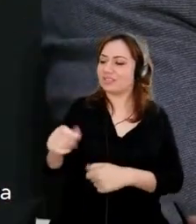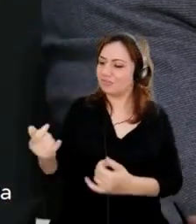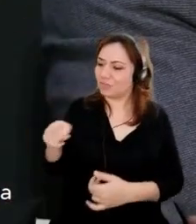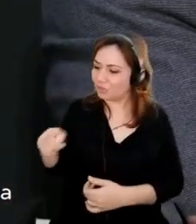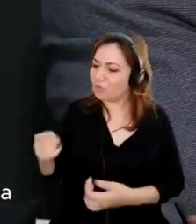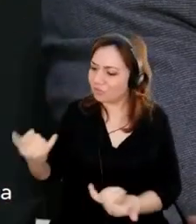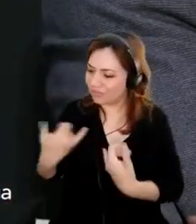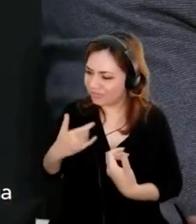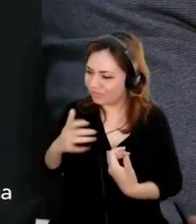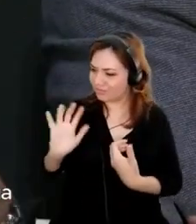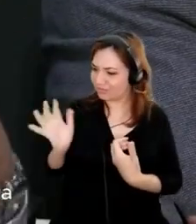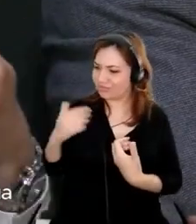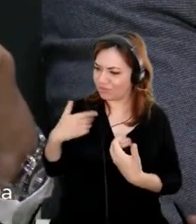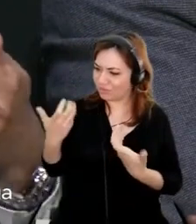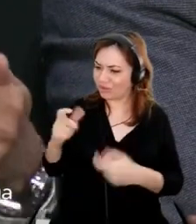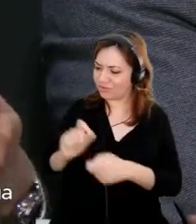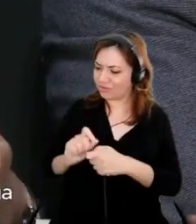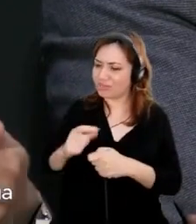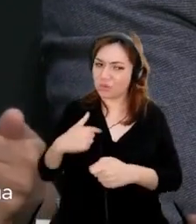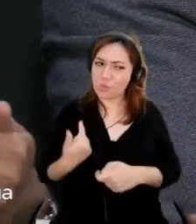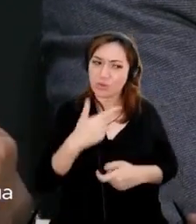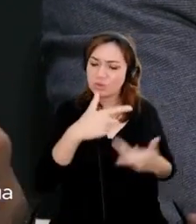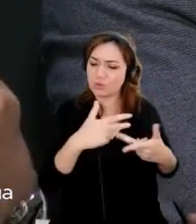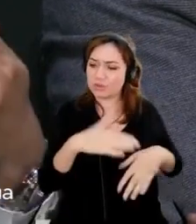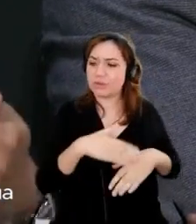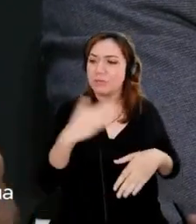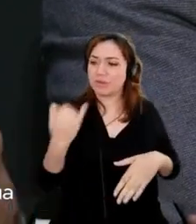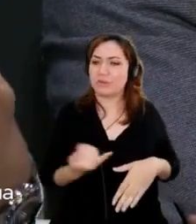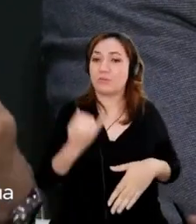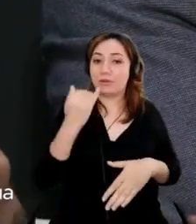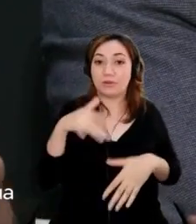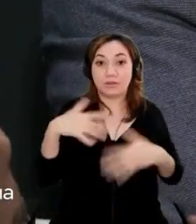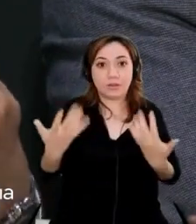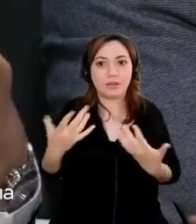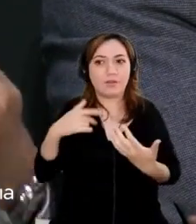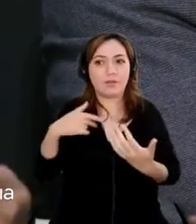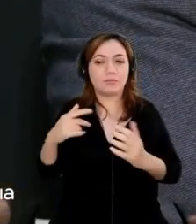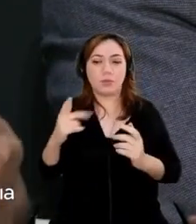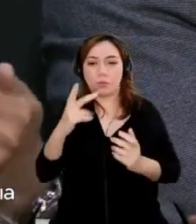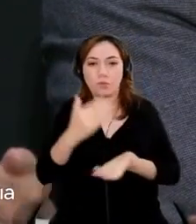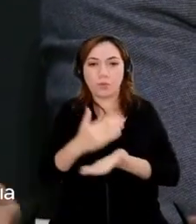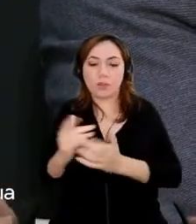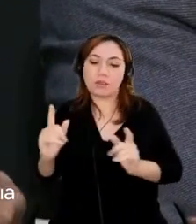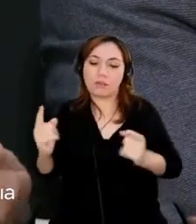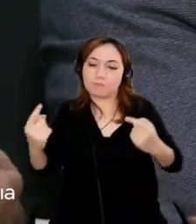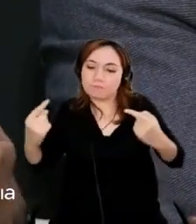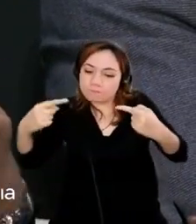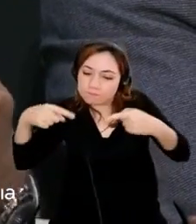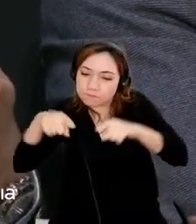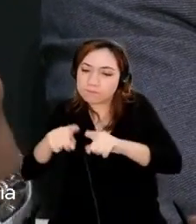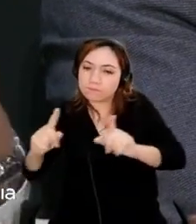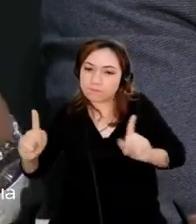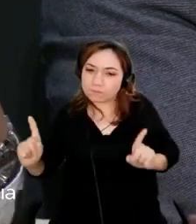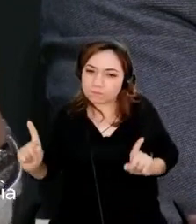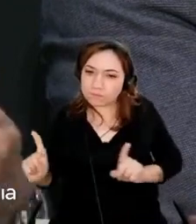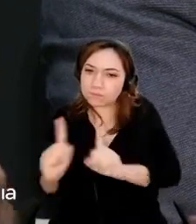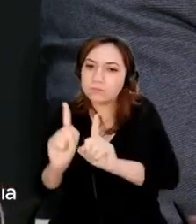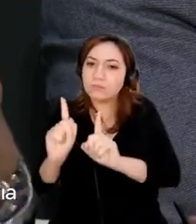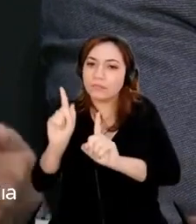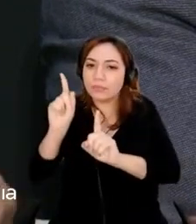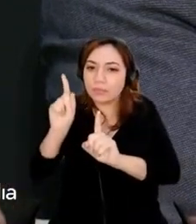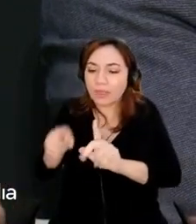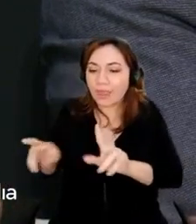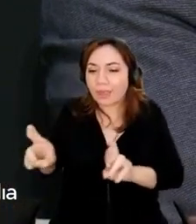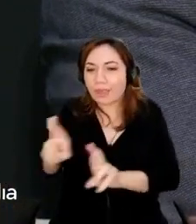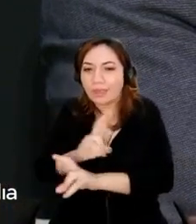have something more important to do. So taking that approach where it's a partnership, it's a relationship that you're building, it's a